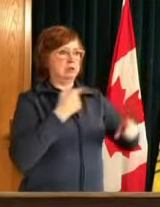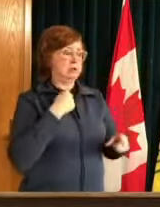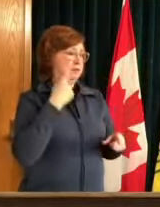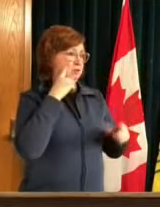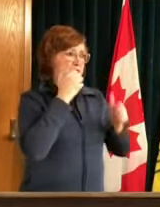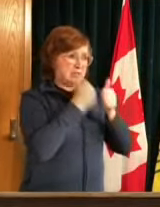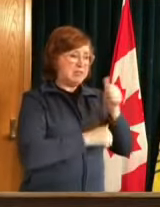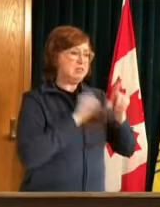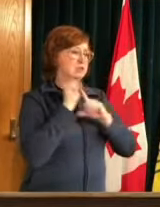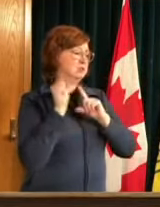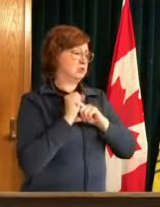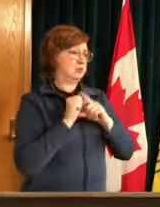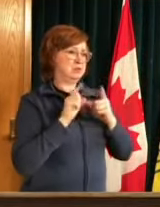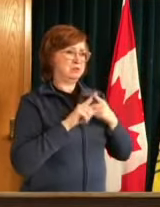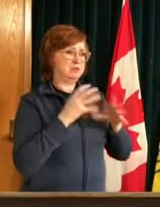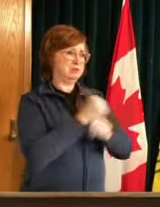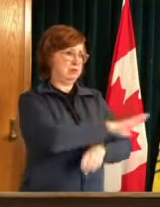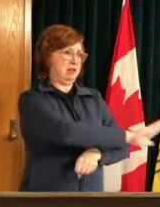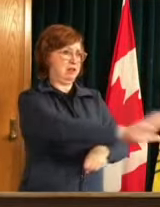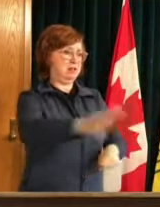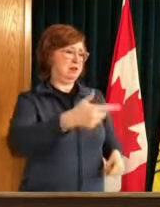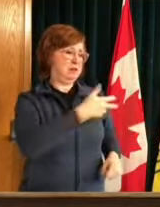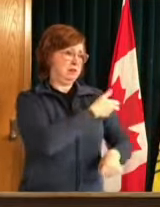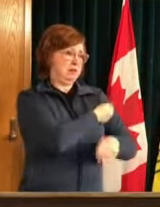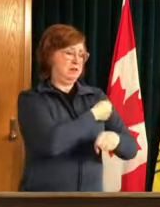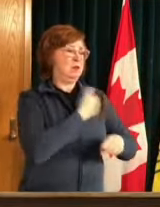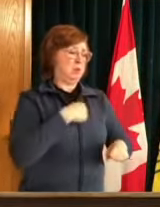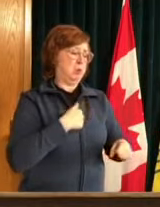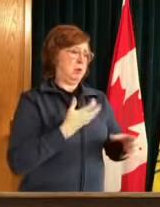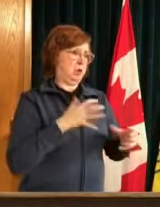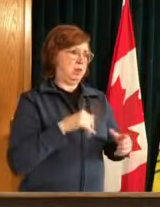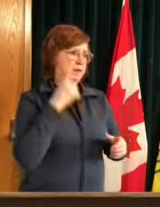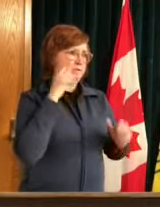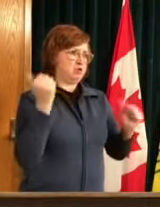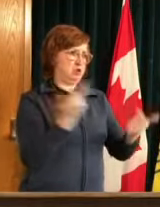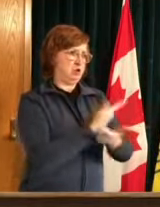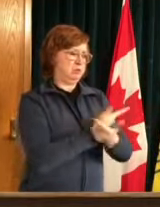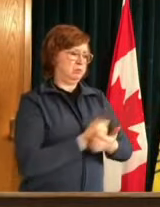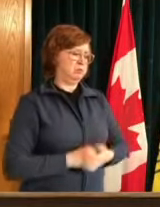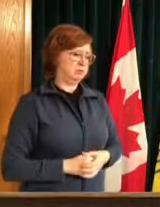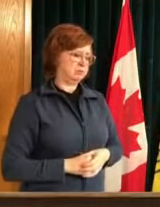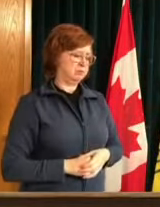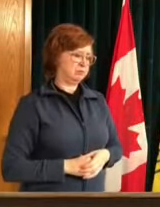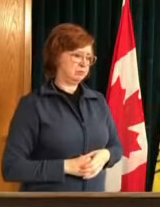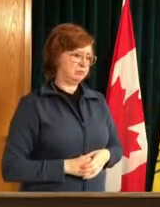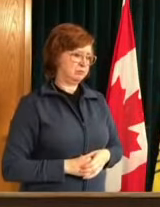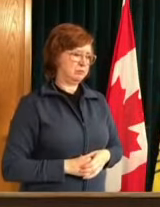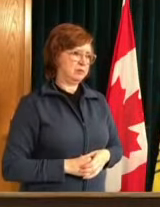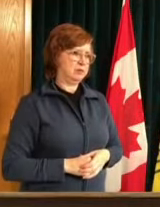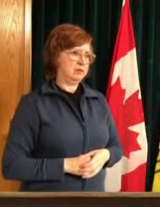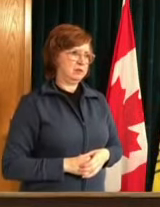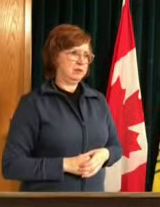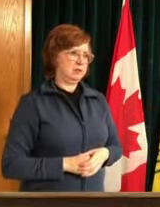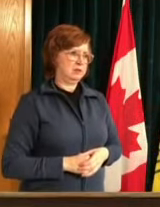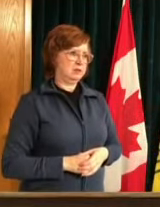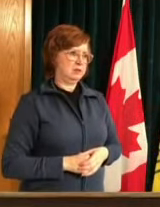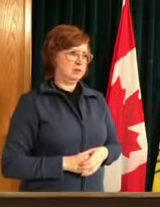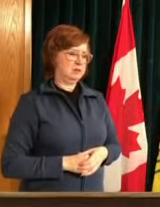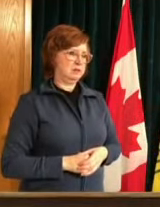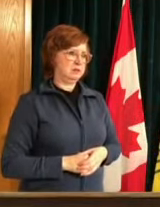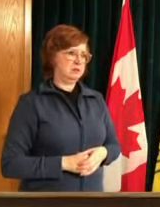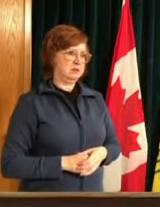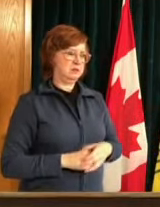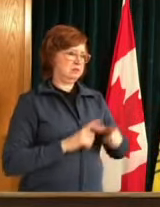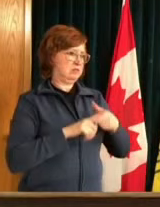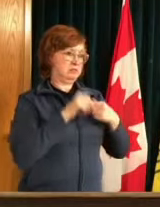in every other setting uh in the province that is over 18 will have access to those vaccines and then we won't be discussing um you know who's prioritized